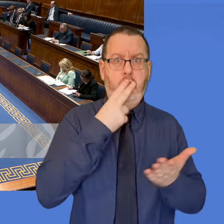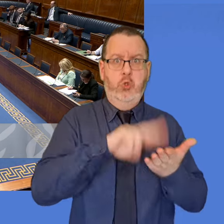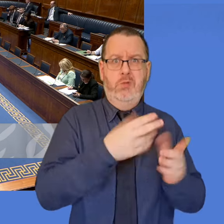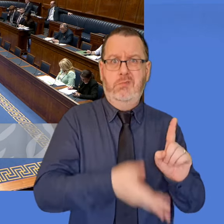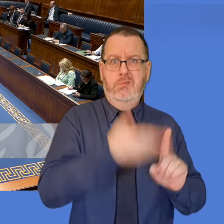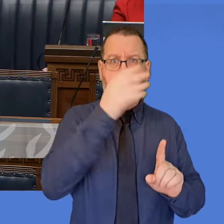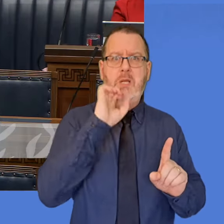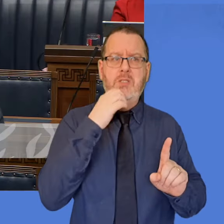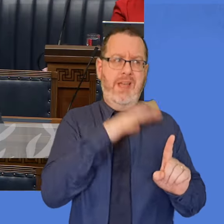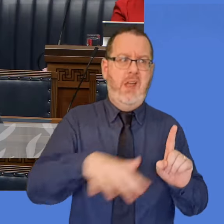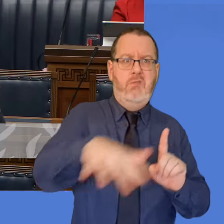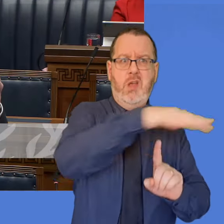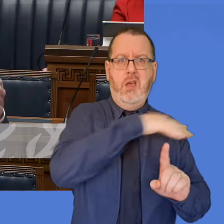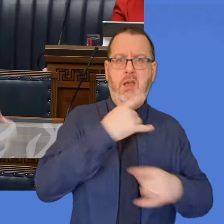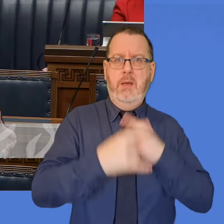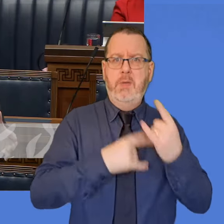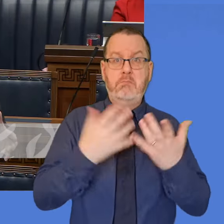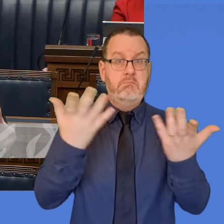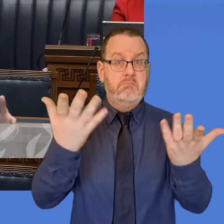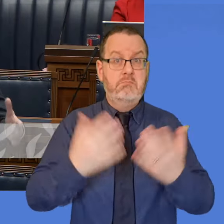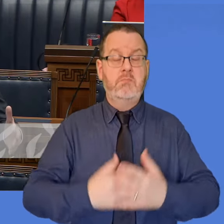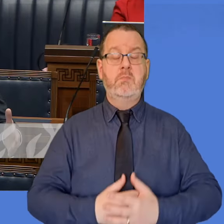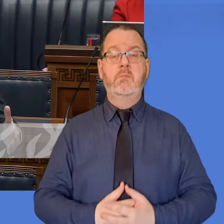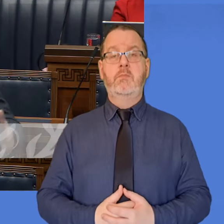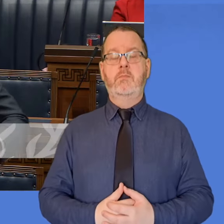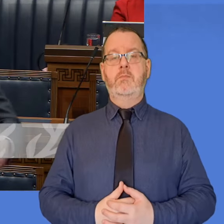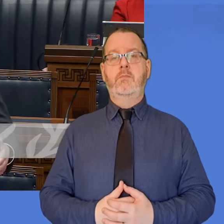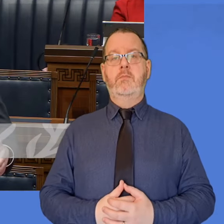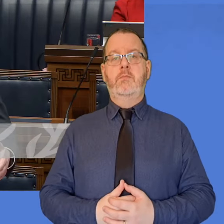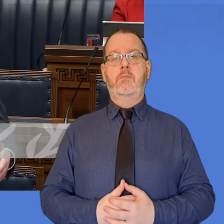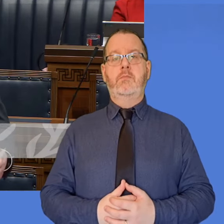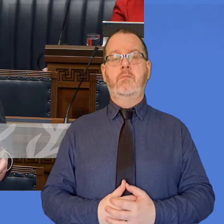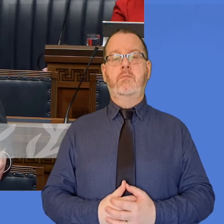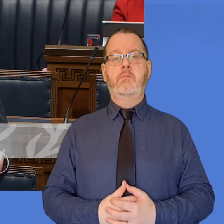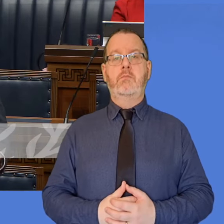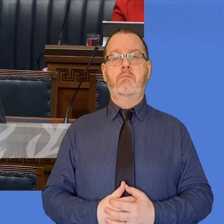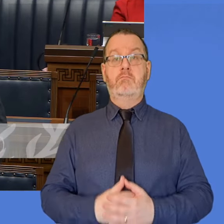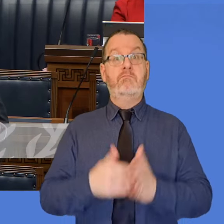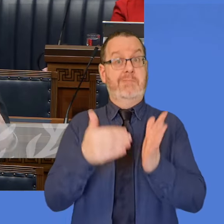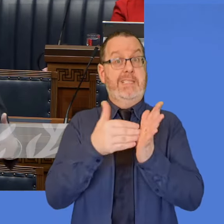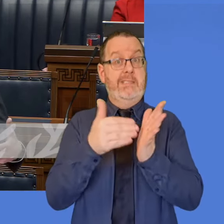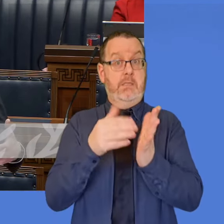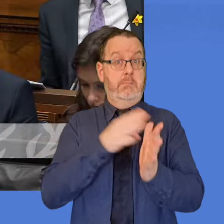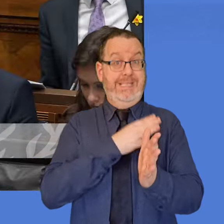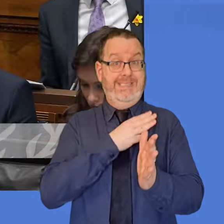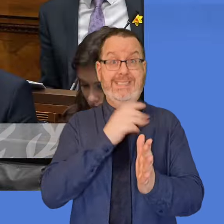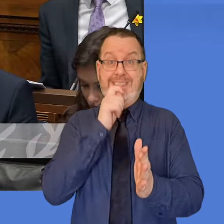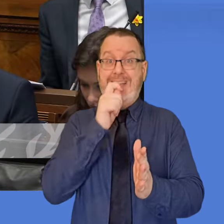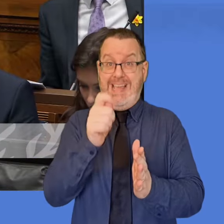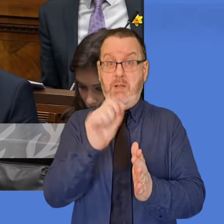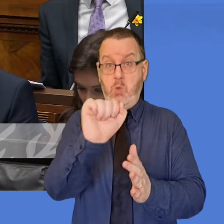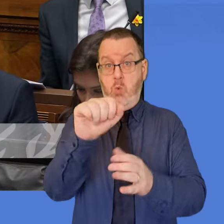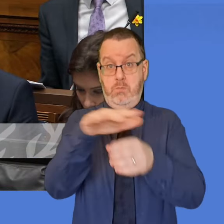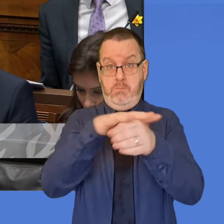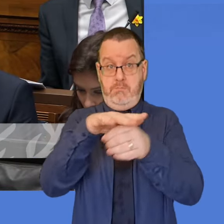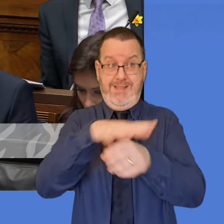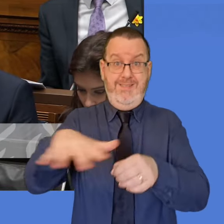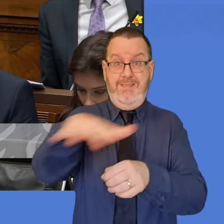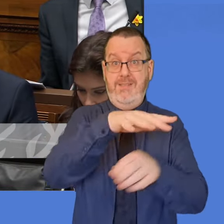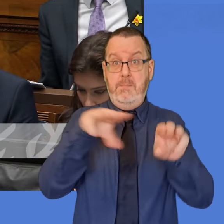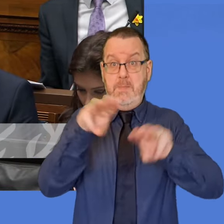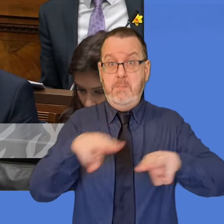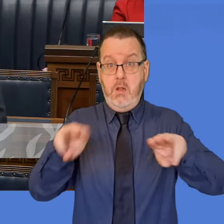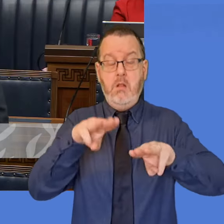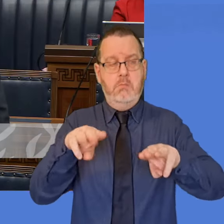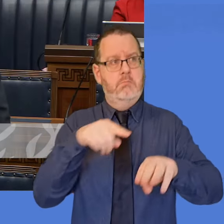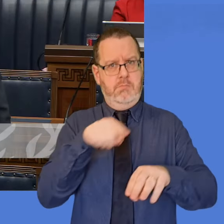Yes, Mr. Speaker, I would also say to the member that I hope that he would share with his constituents the flood re-scheme that can also be beneficial to them